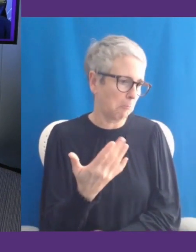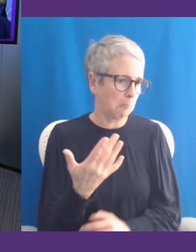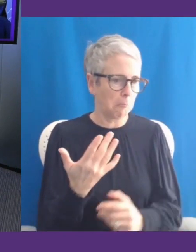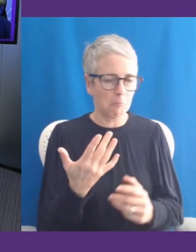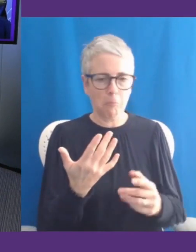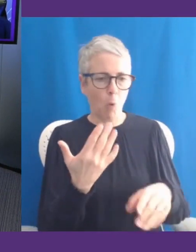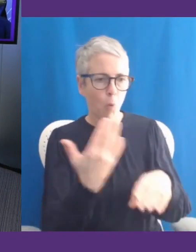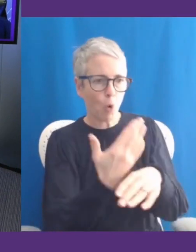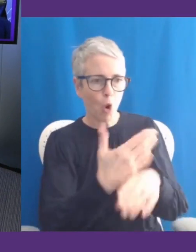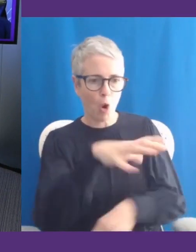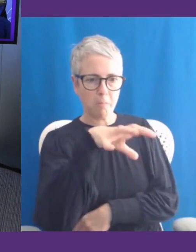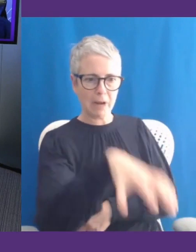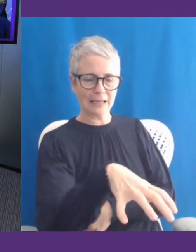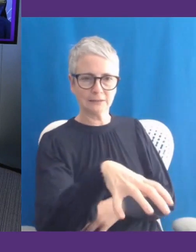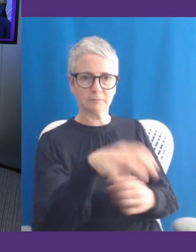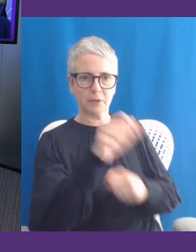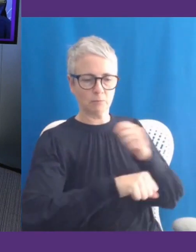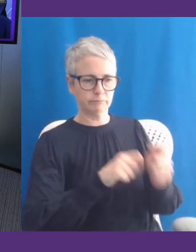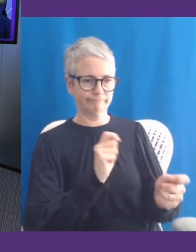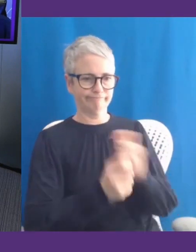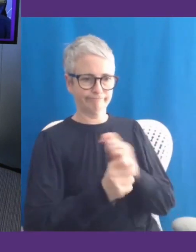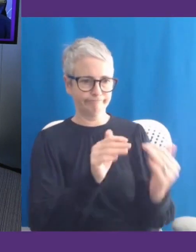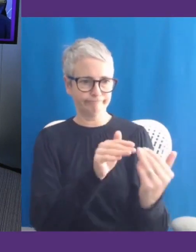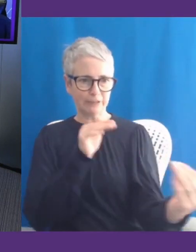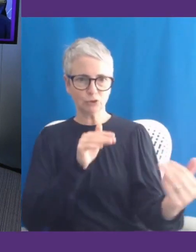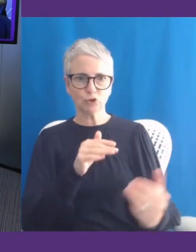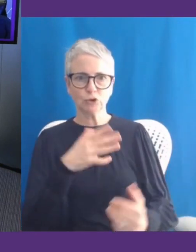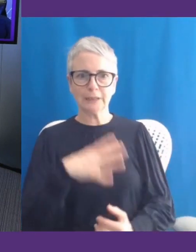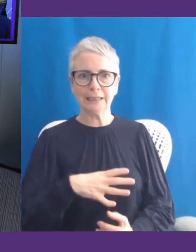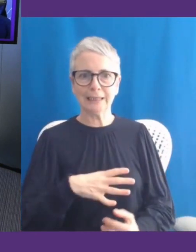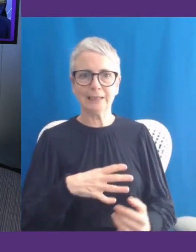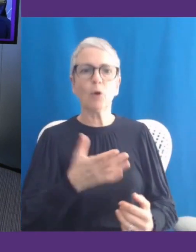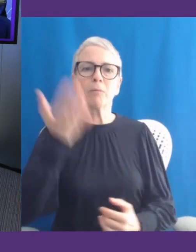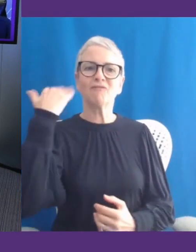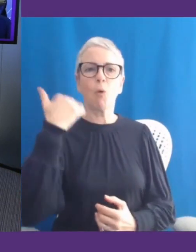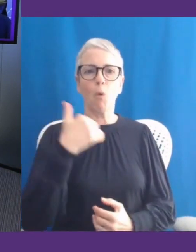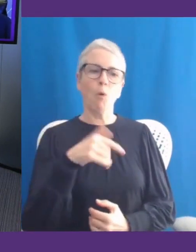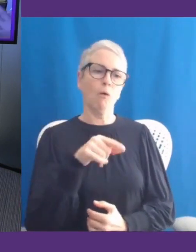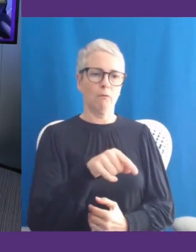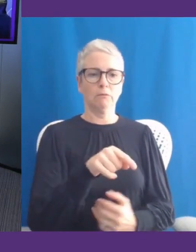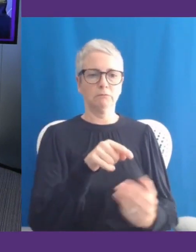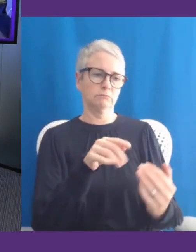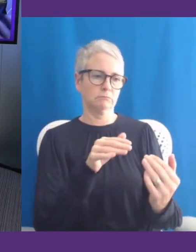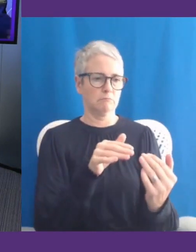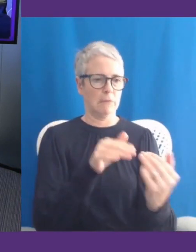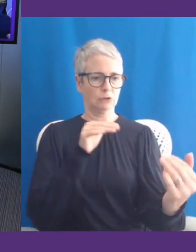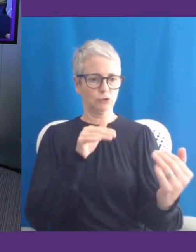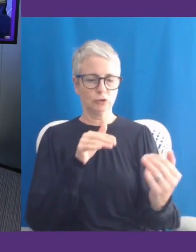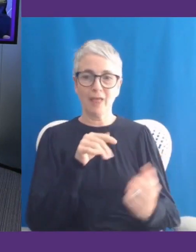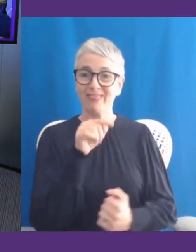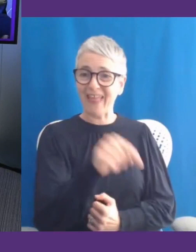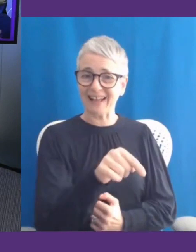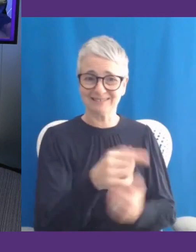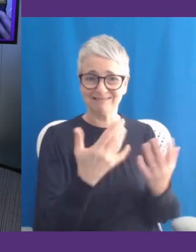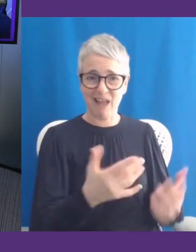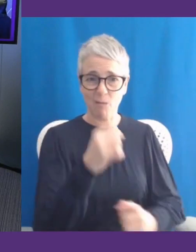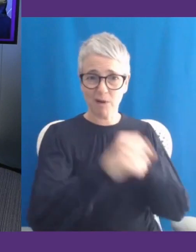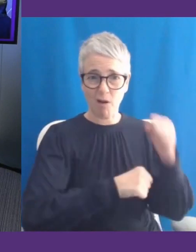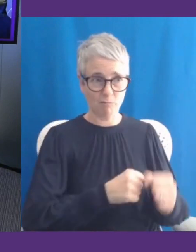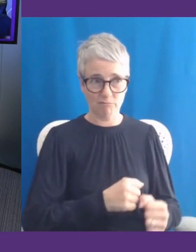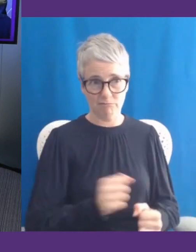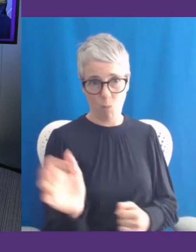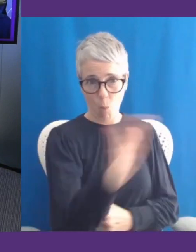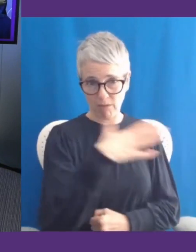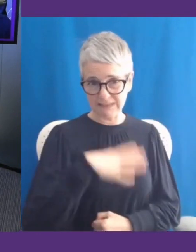or an adaptation in the past, might be now seen as what's universal and available